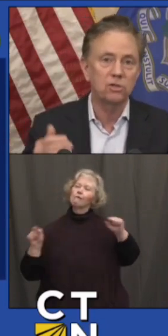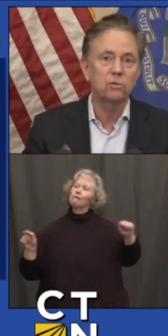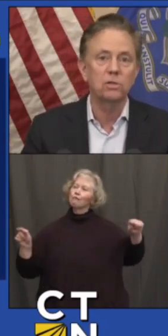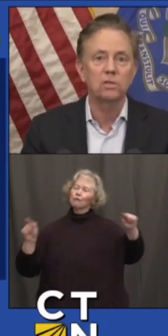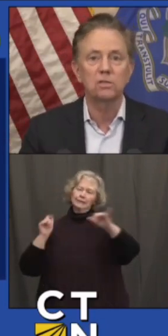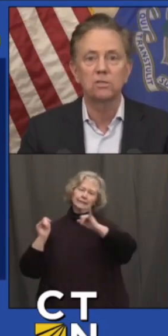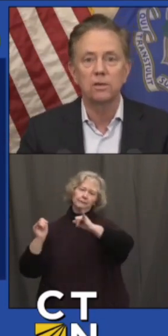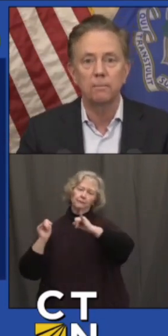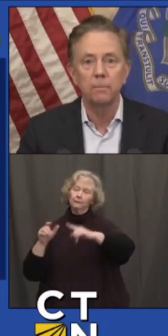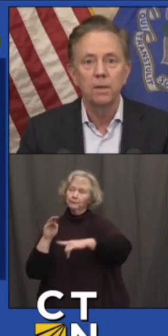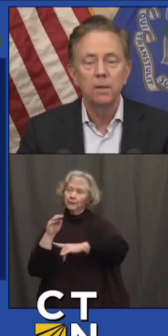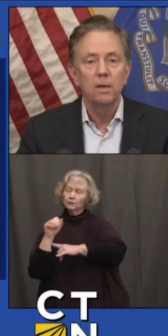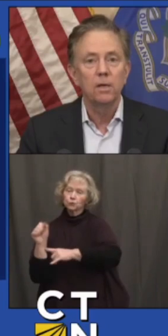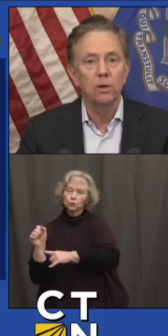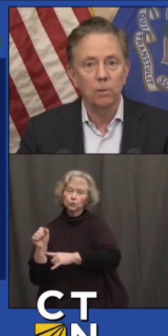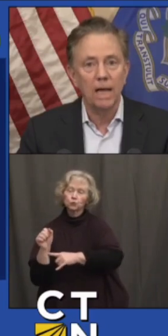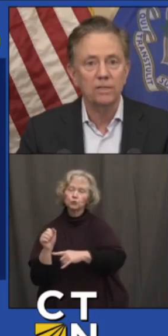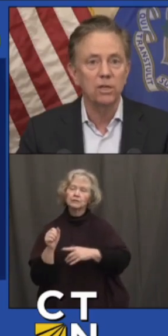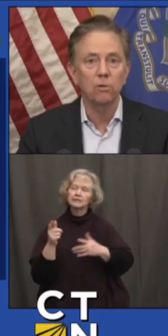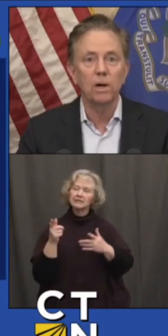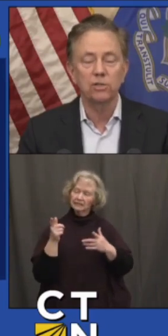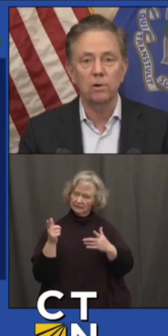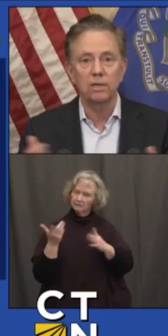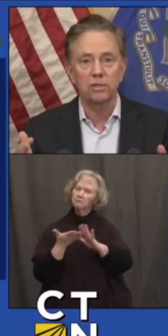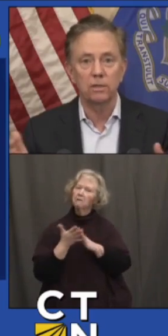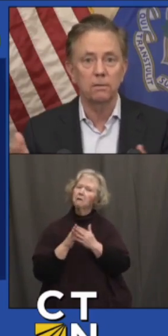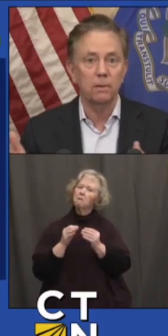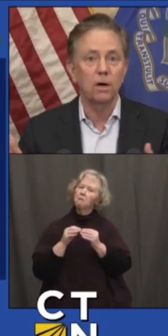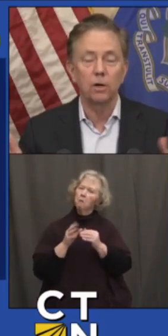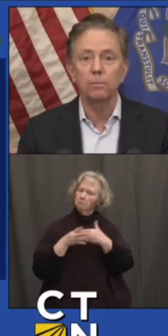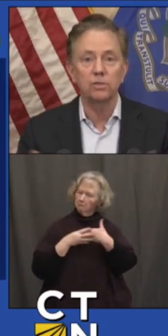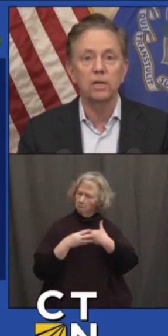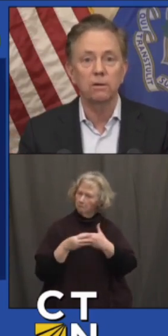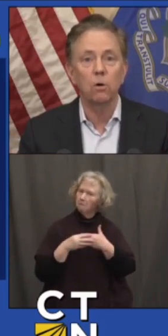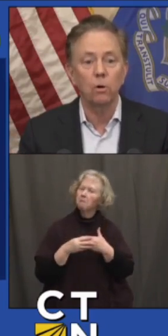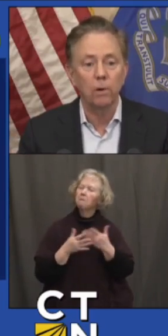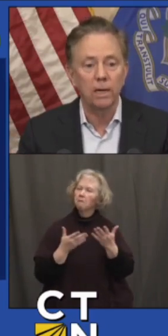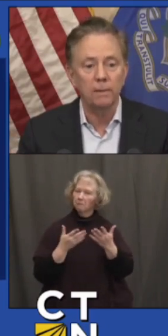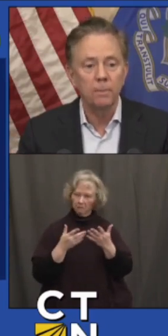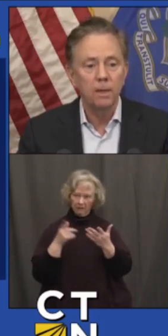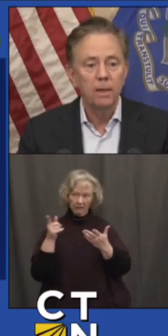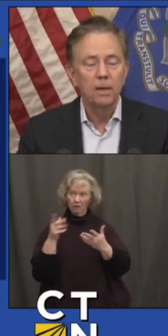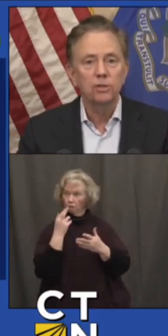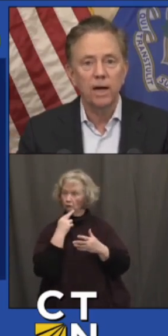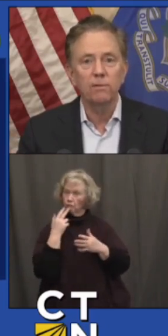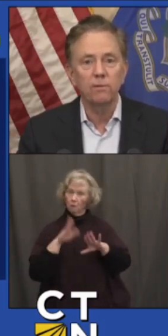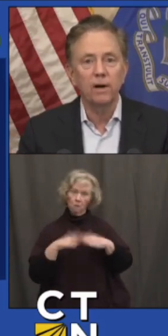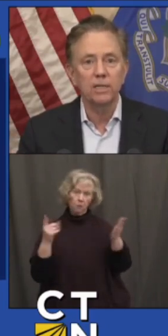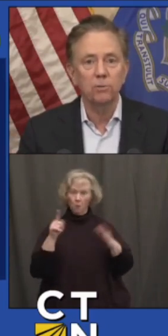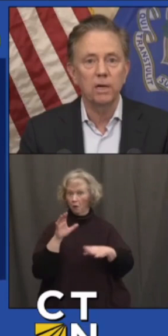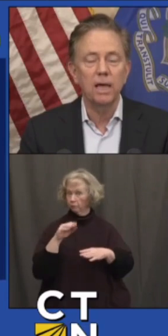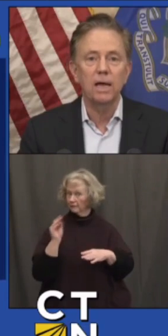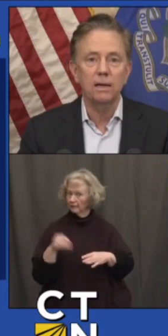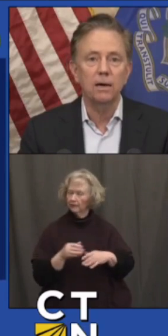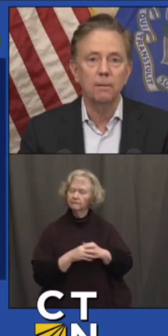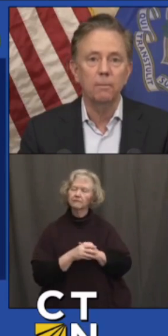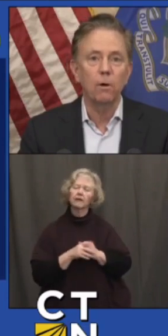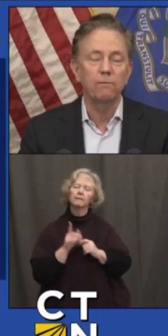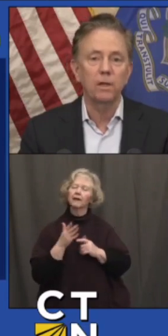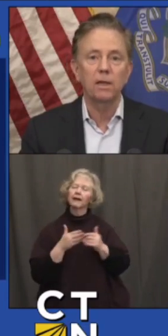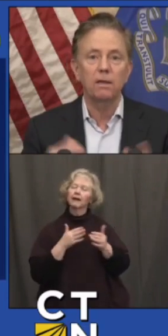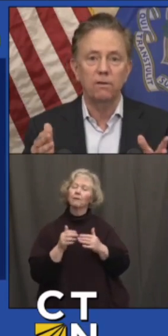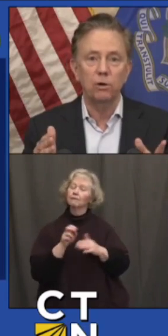Massachusetts has, you know, relaxed their restaurants at 100% already. Travel advisory, again,